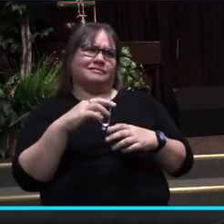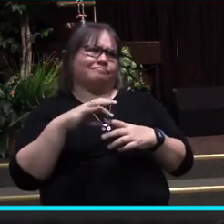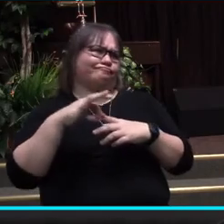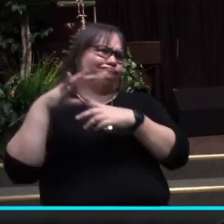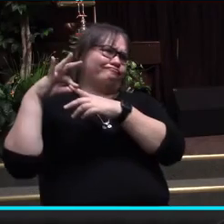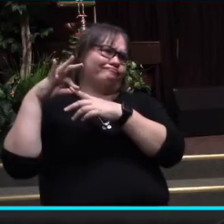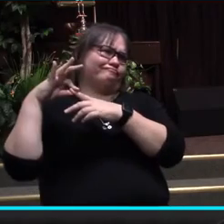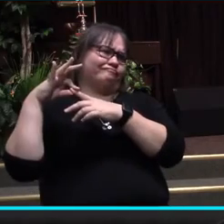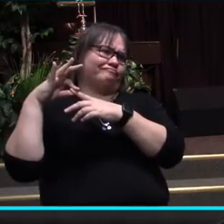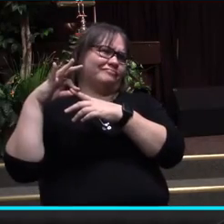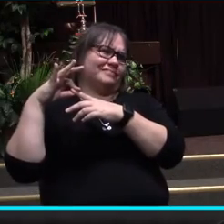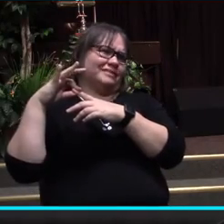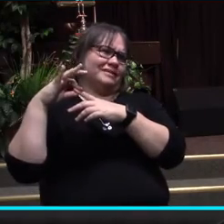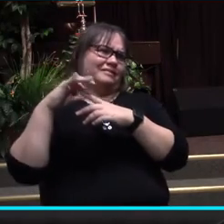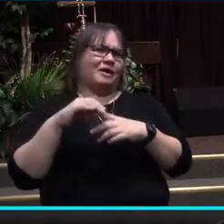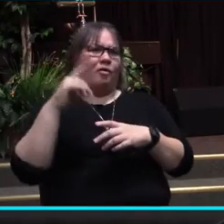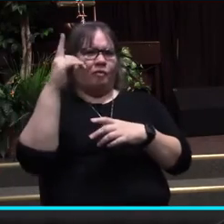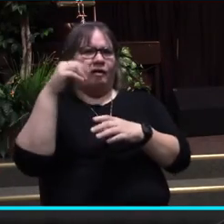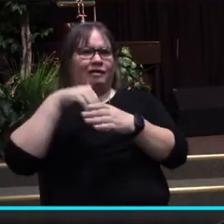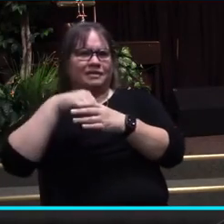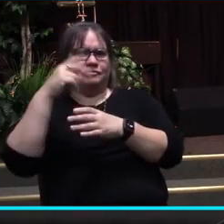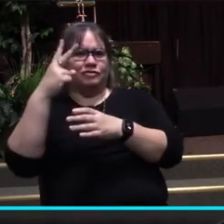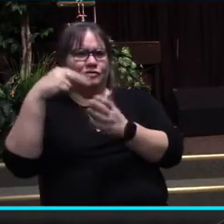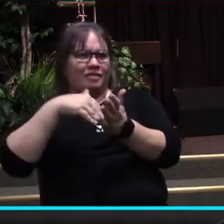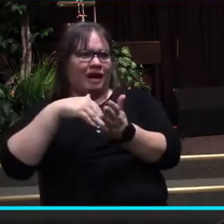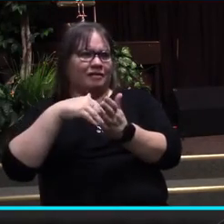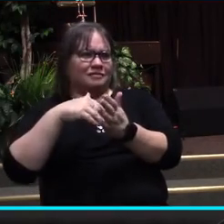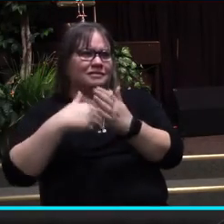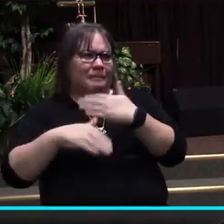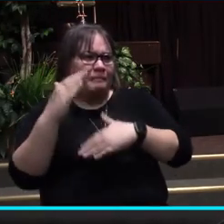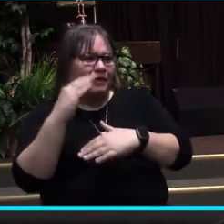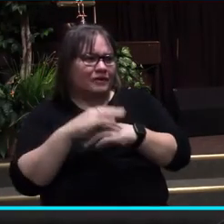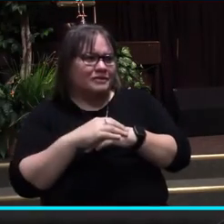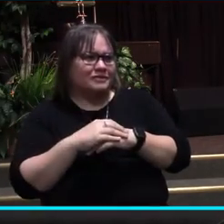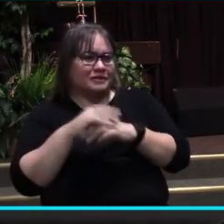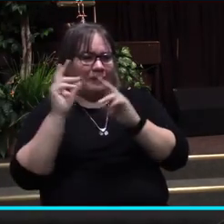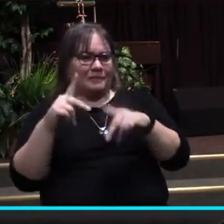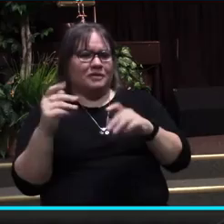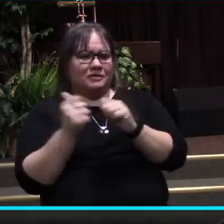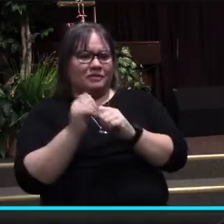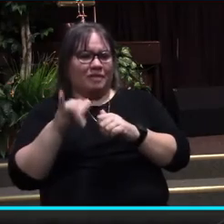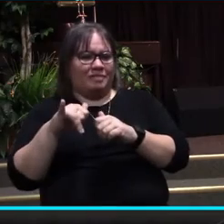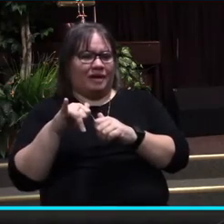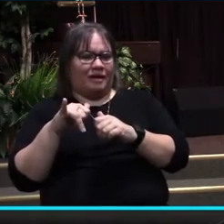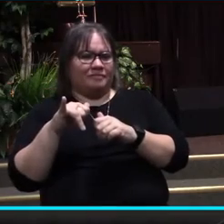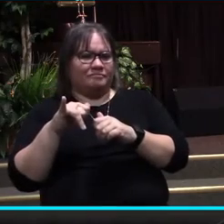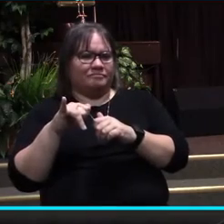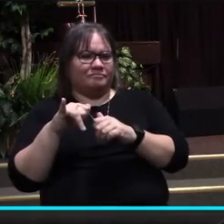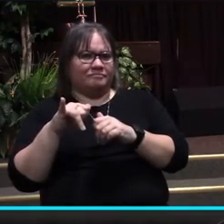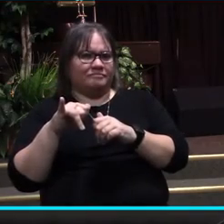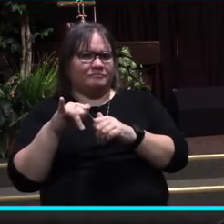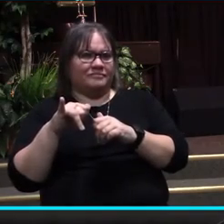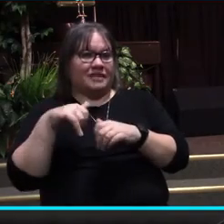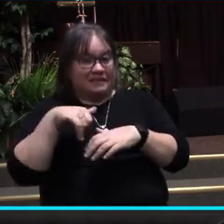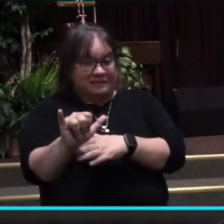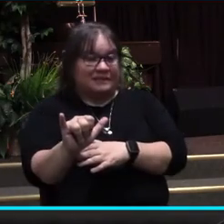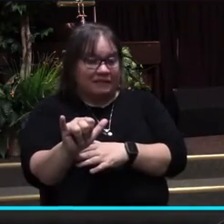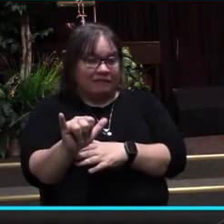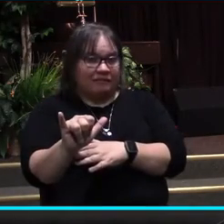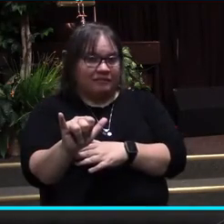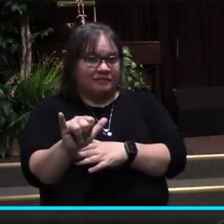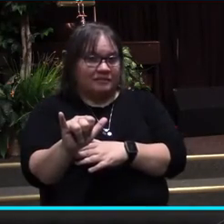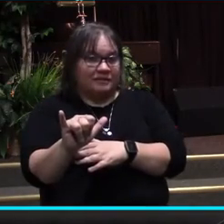that affects about one in 2,000 births. The person born with this condition is still